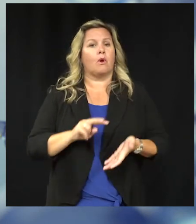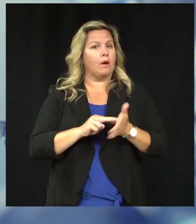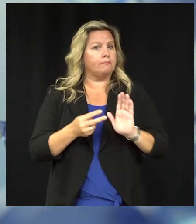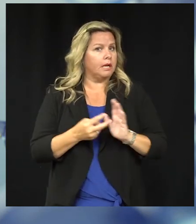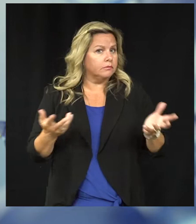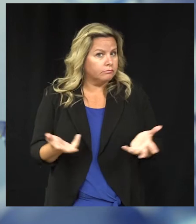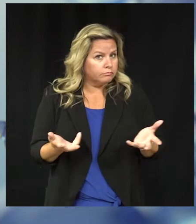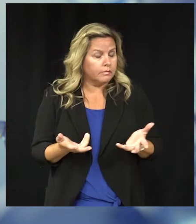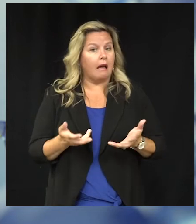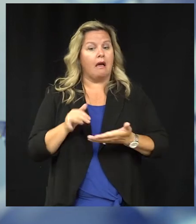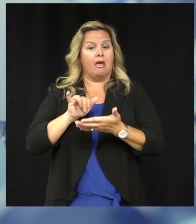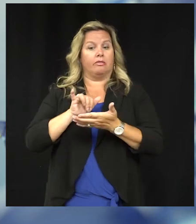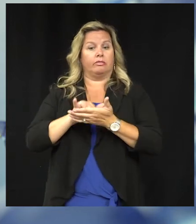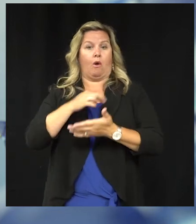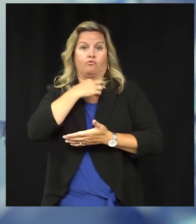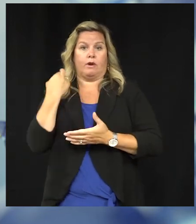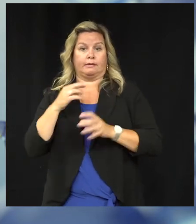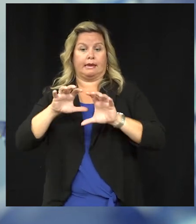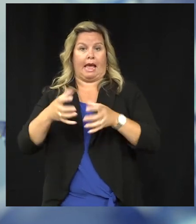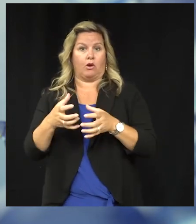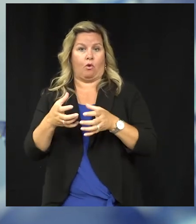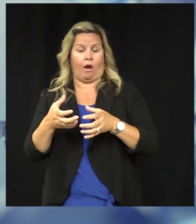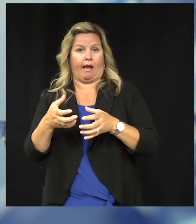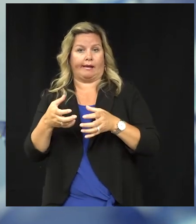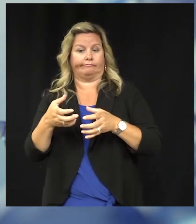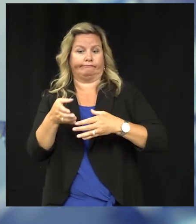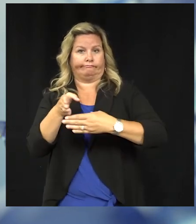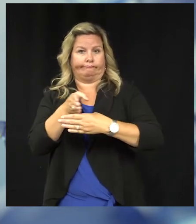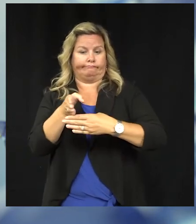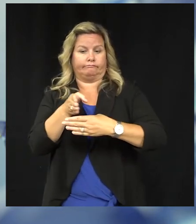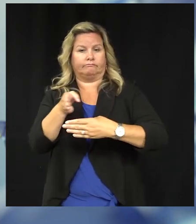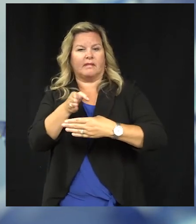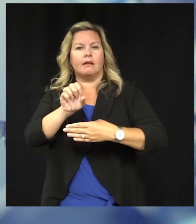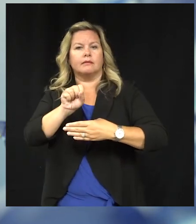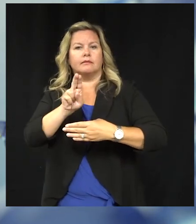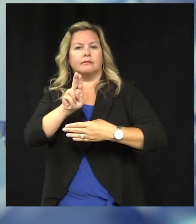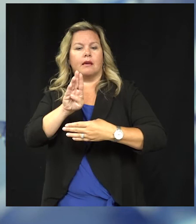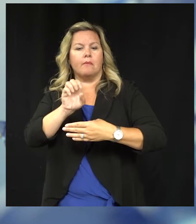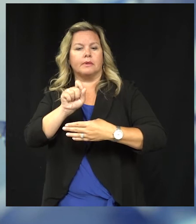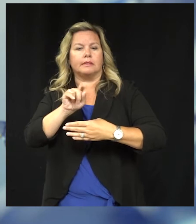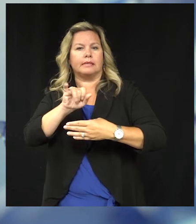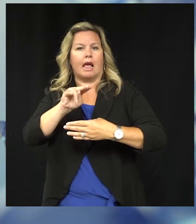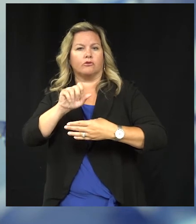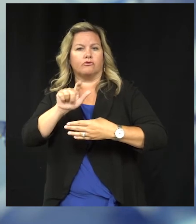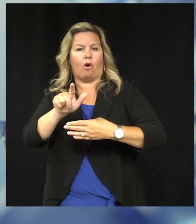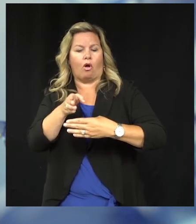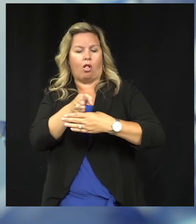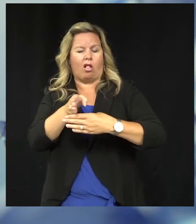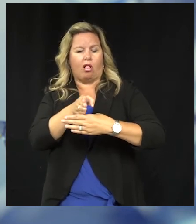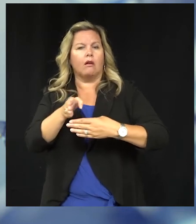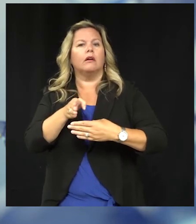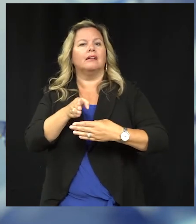as we enter that substantial risk category the recommendation is wearing a facial covering again in indoor public